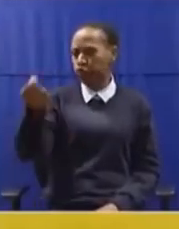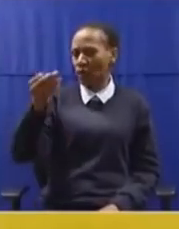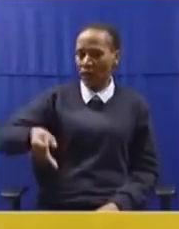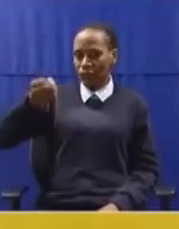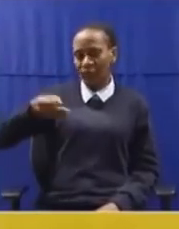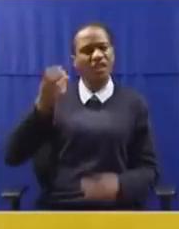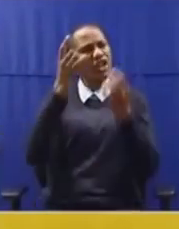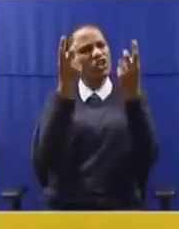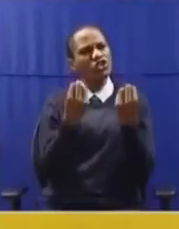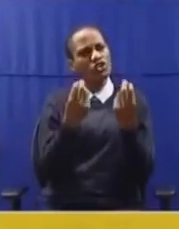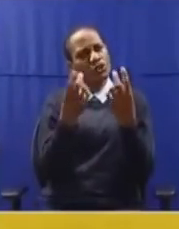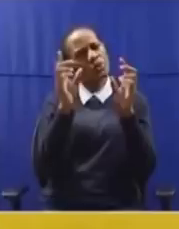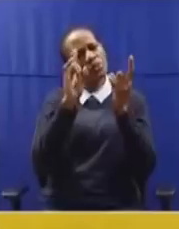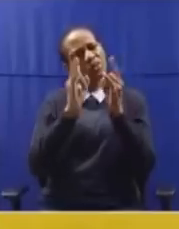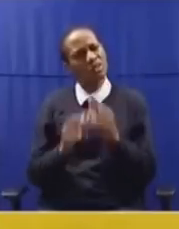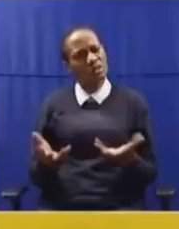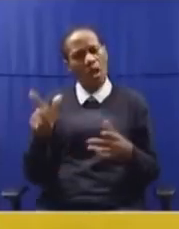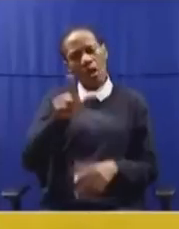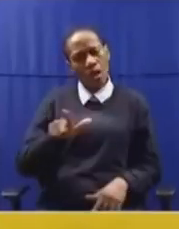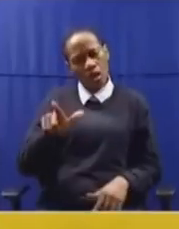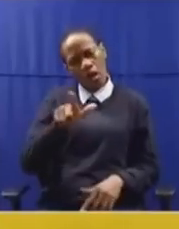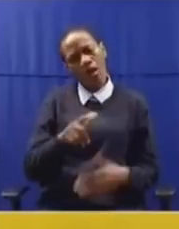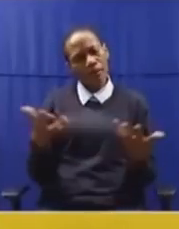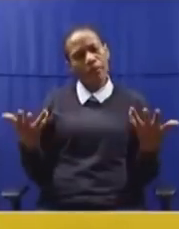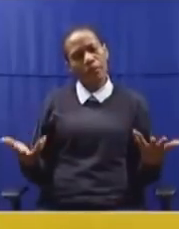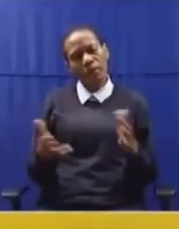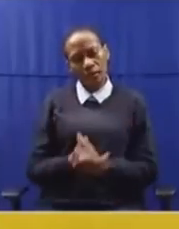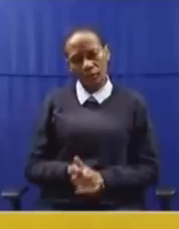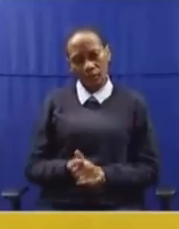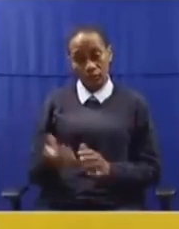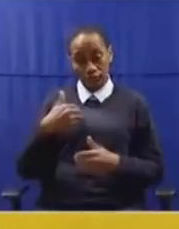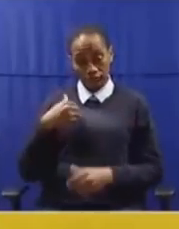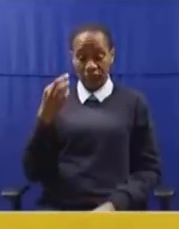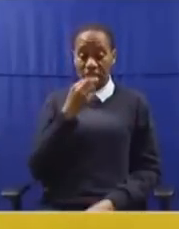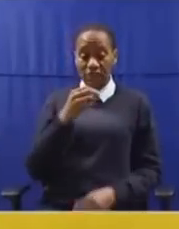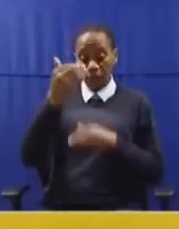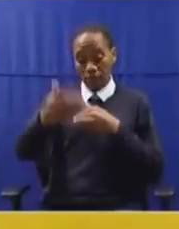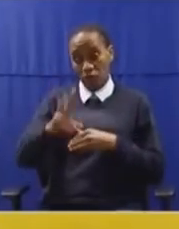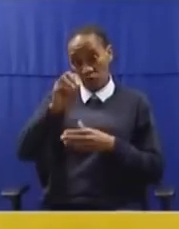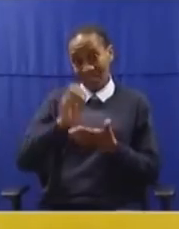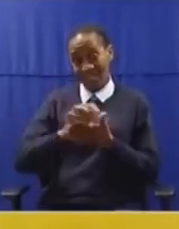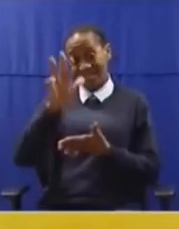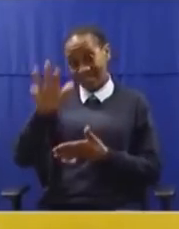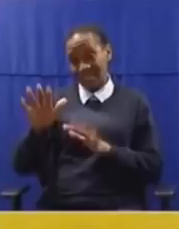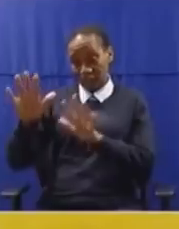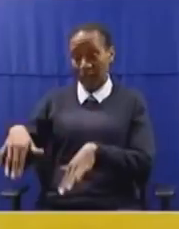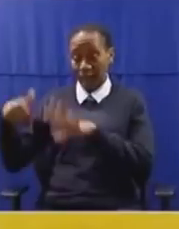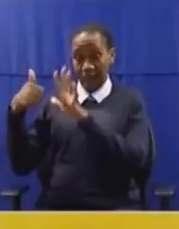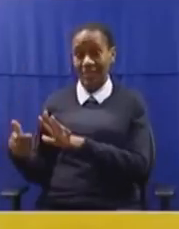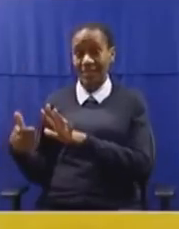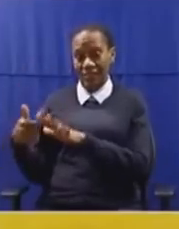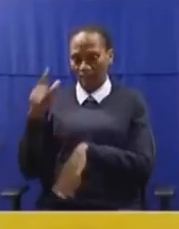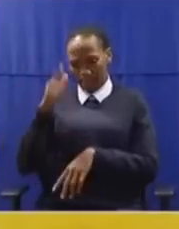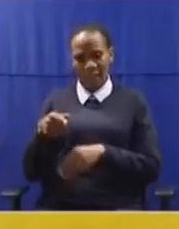On which land? That is why we are saying by the end of 2019, the Sixth Parliament should